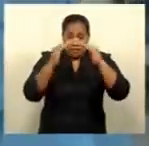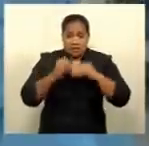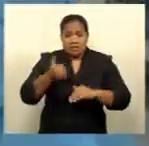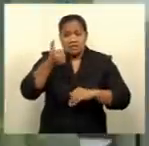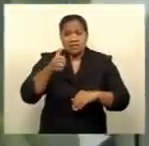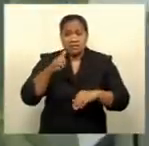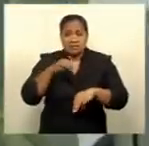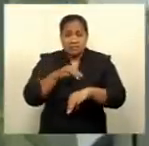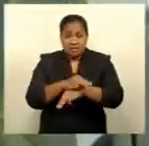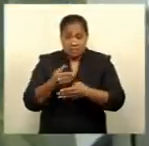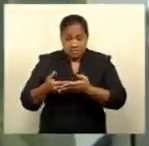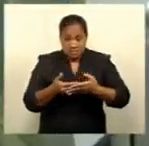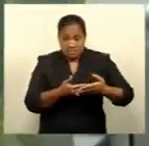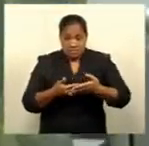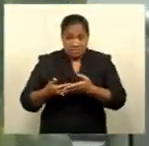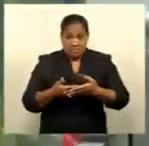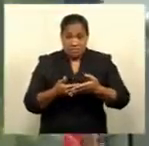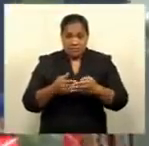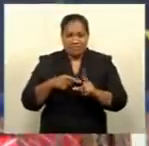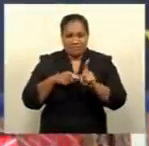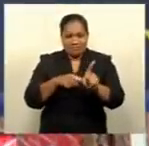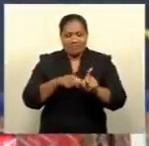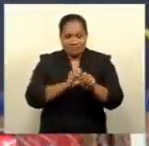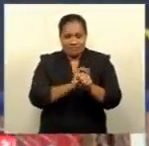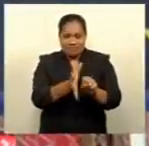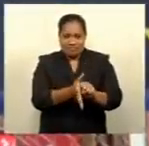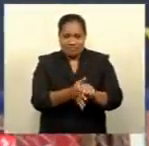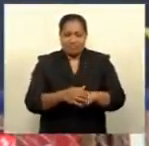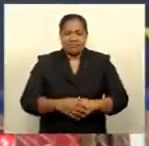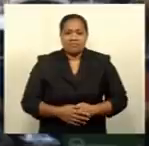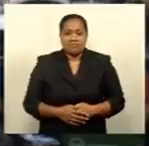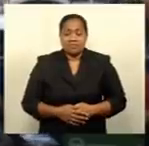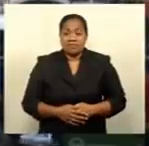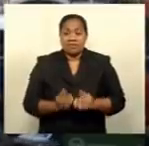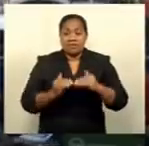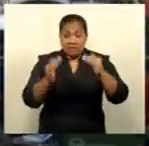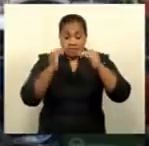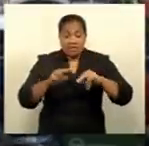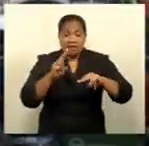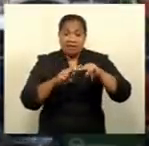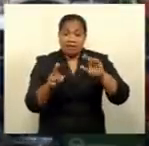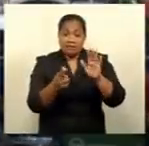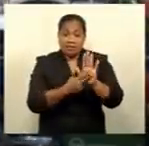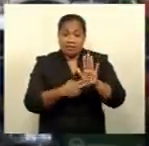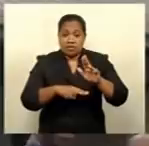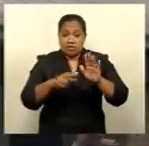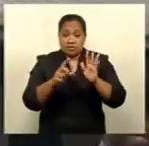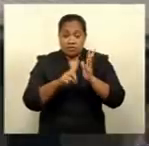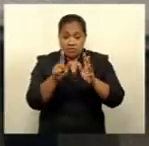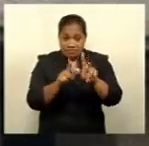youngest COVID victim, and FNU vice-chancellor resigns.